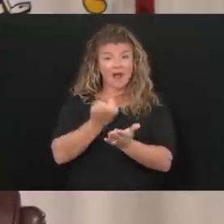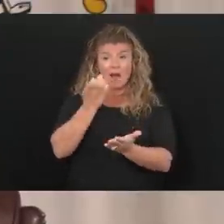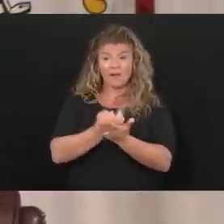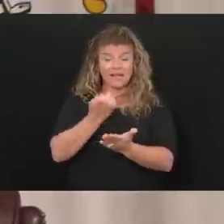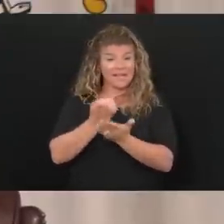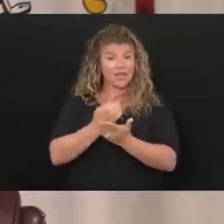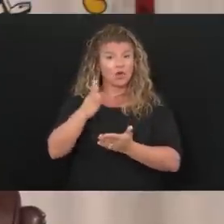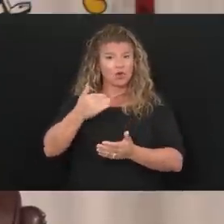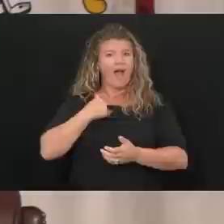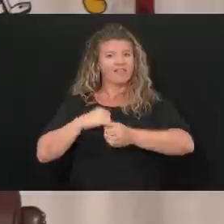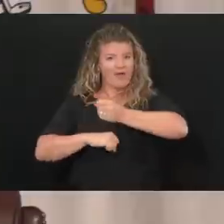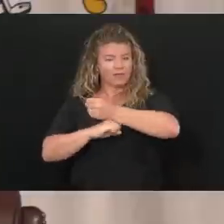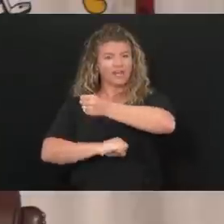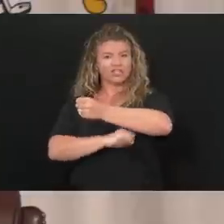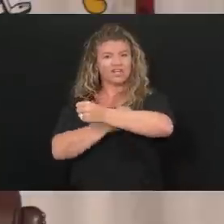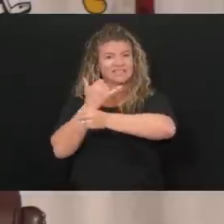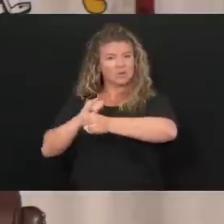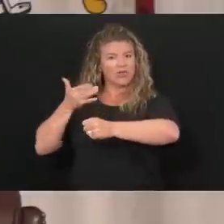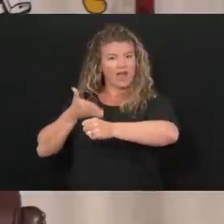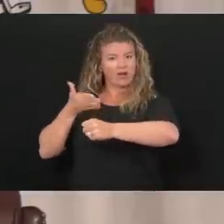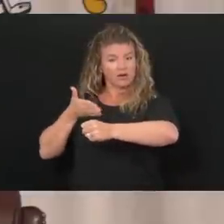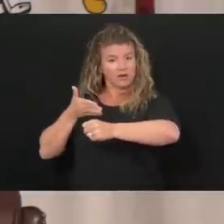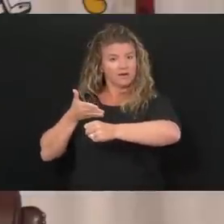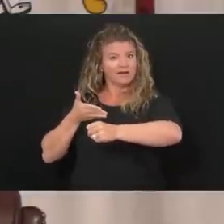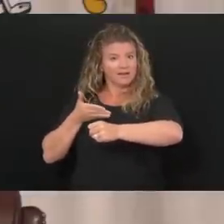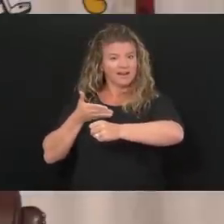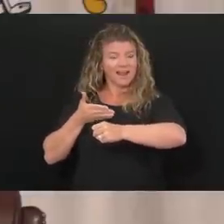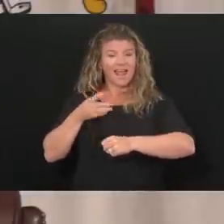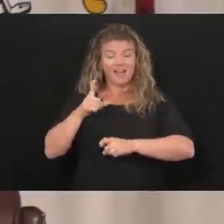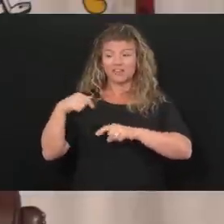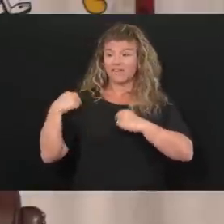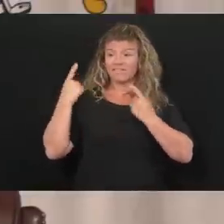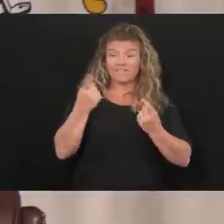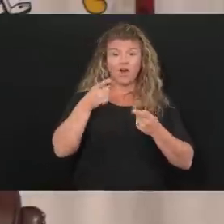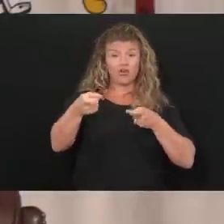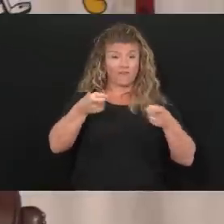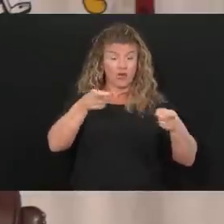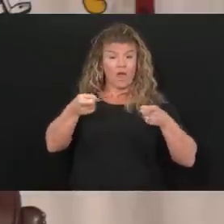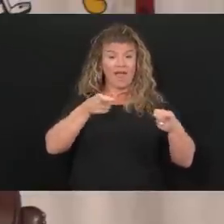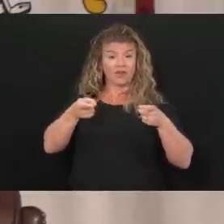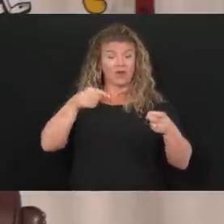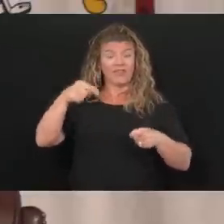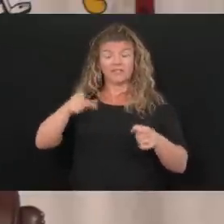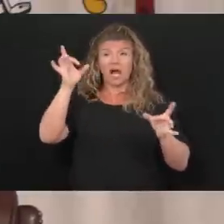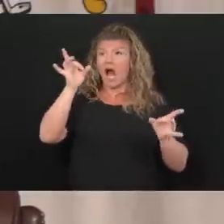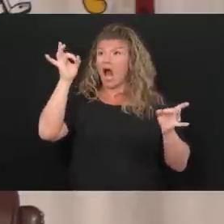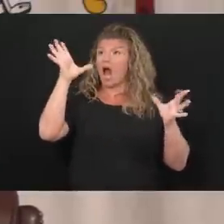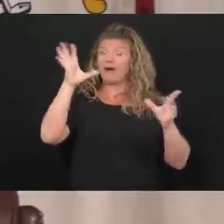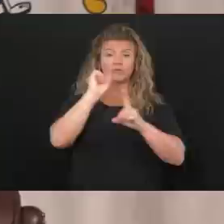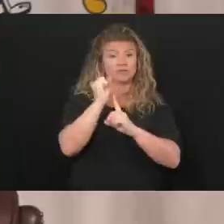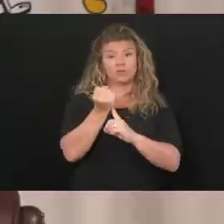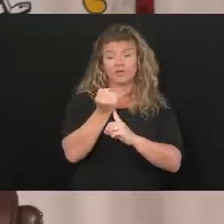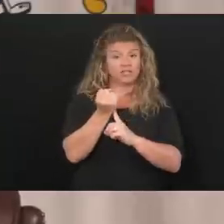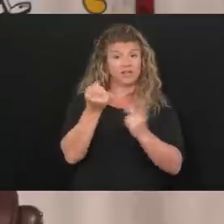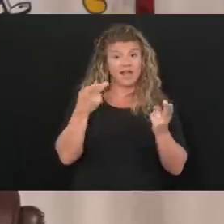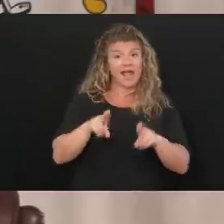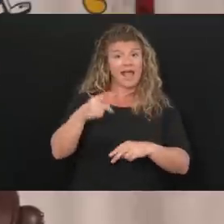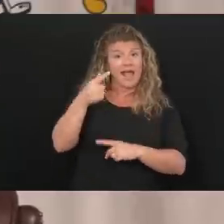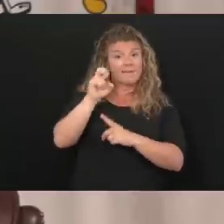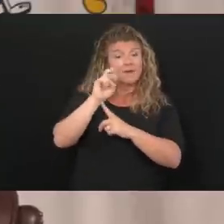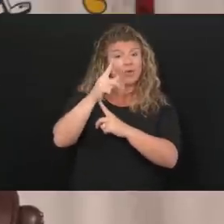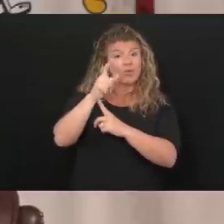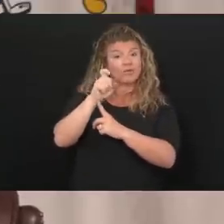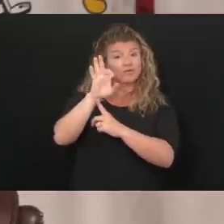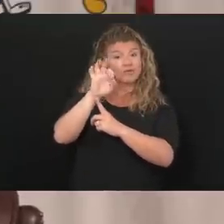and as far as how you've handled this horrendous situation, you know, that happened to George